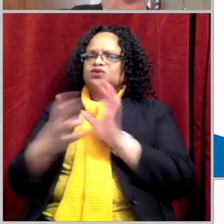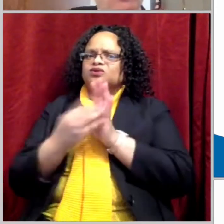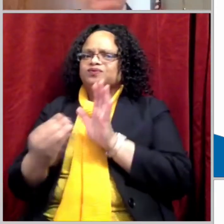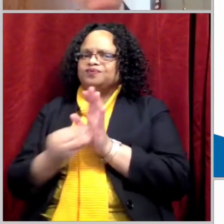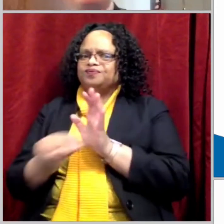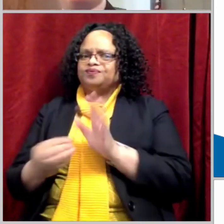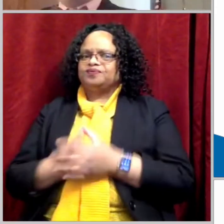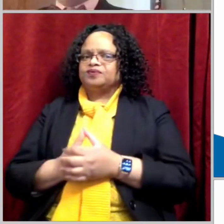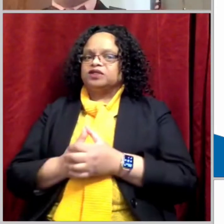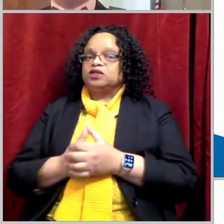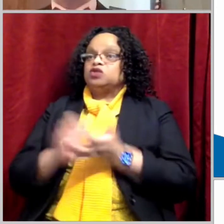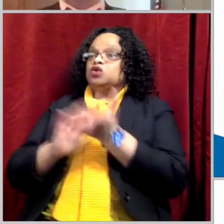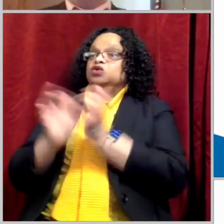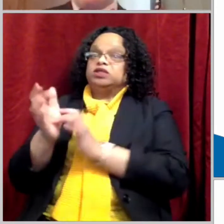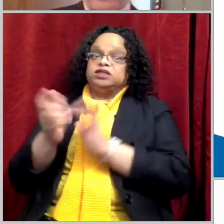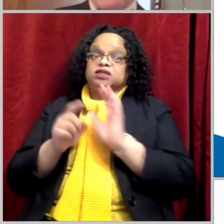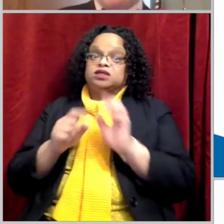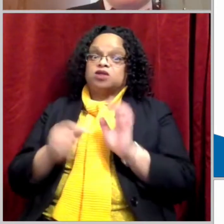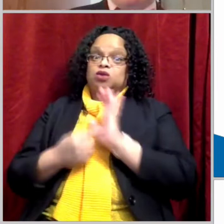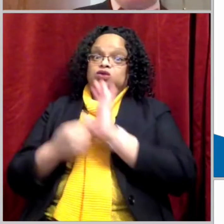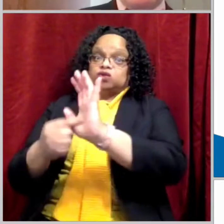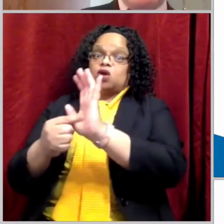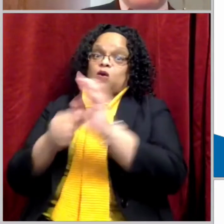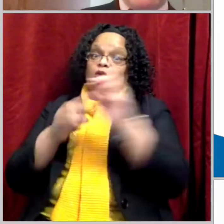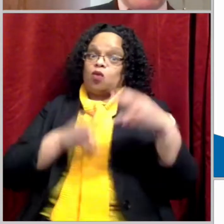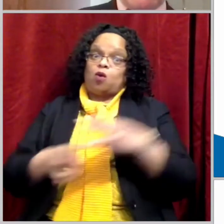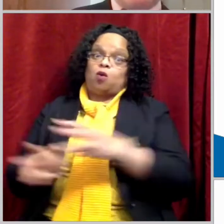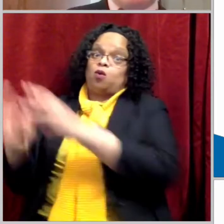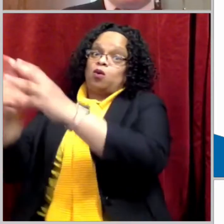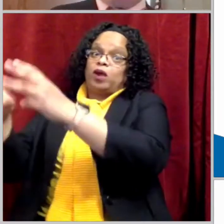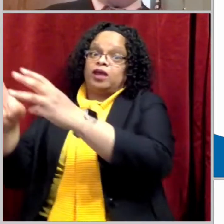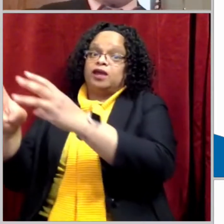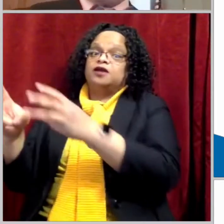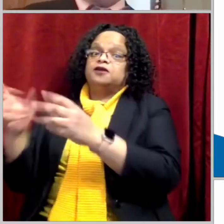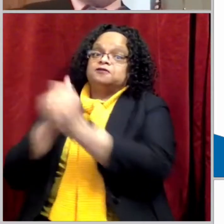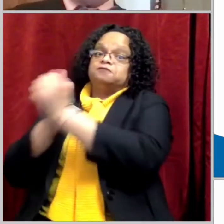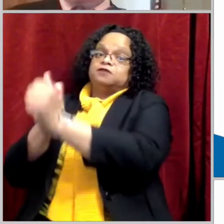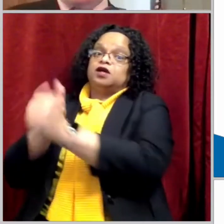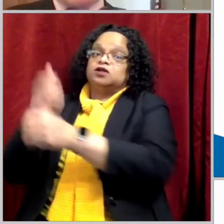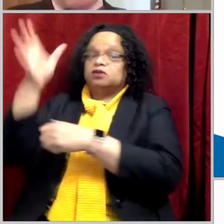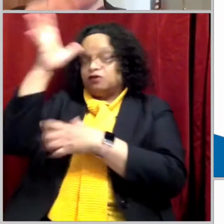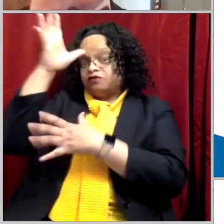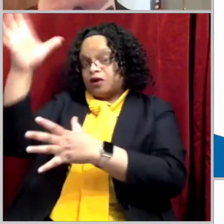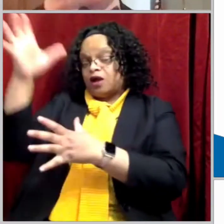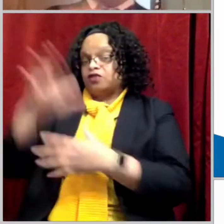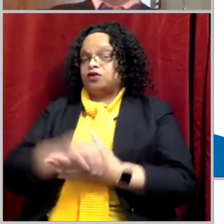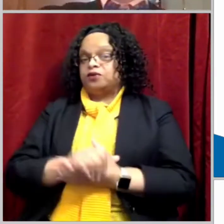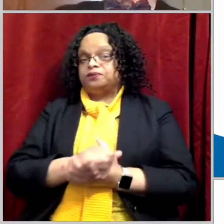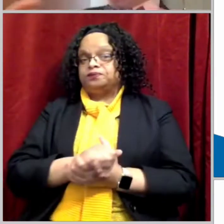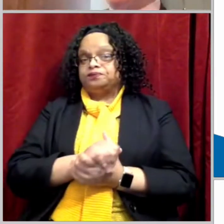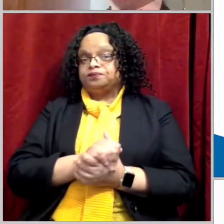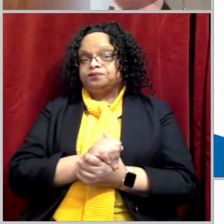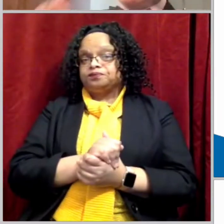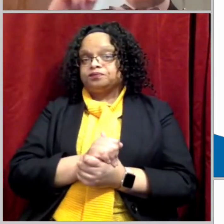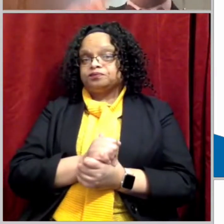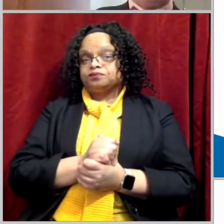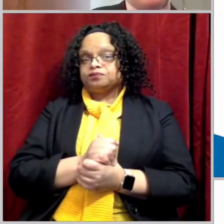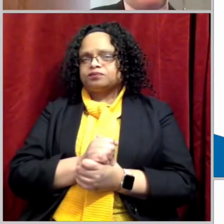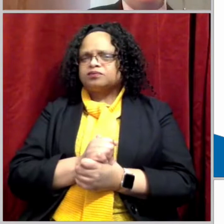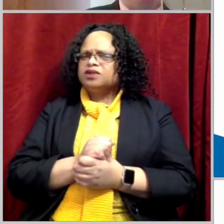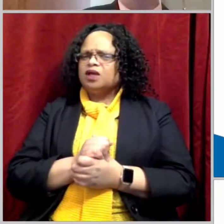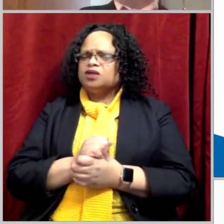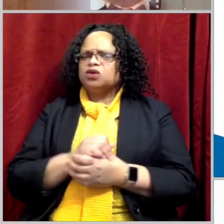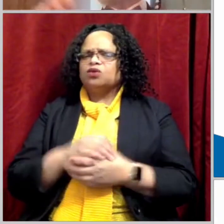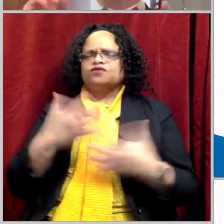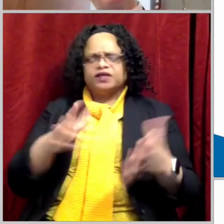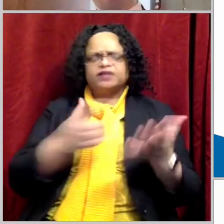showing us the way to follow him in doing this. Let's talk about the when. We talked about the